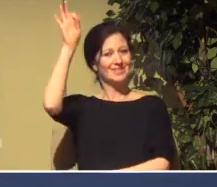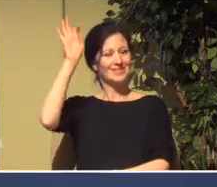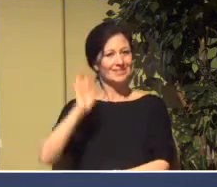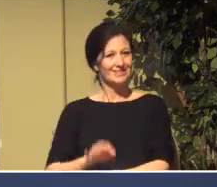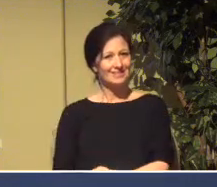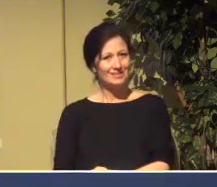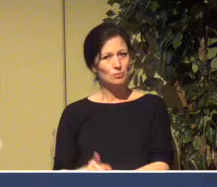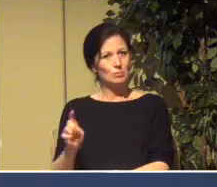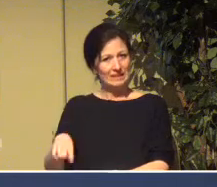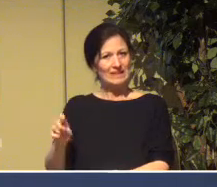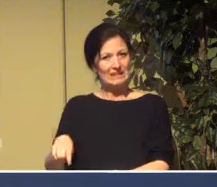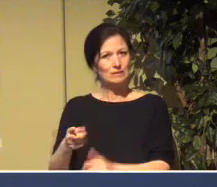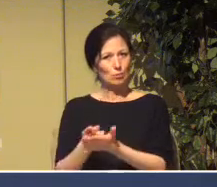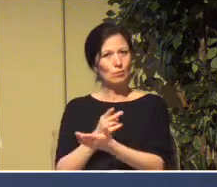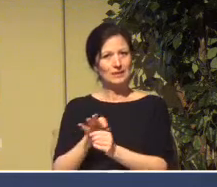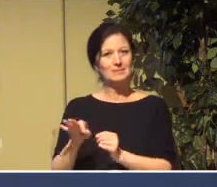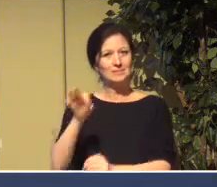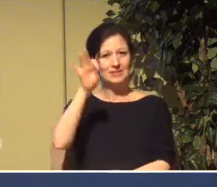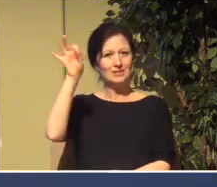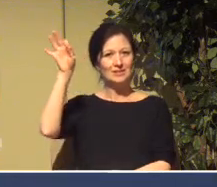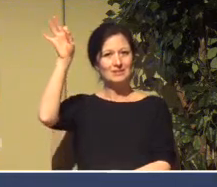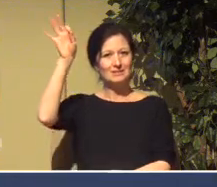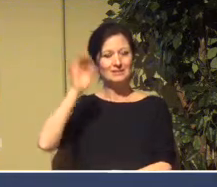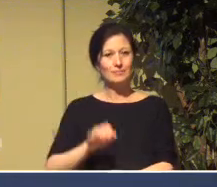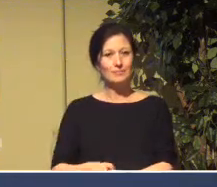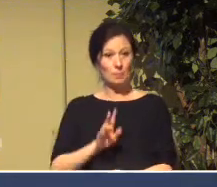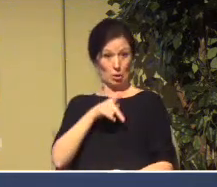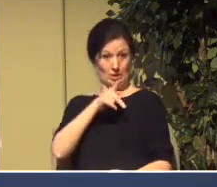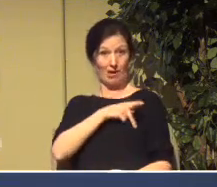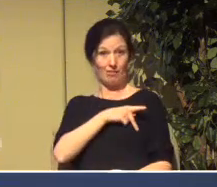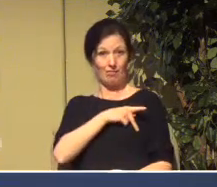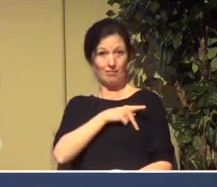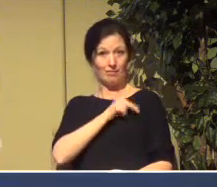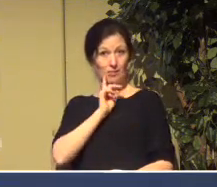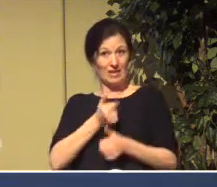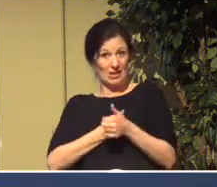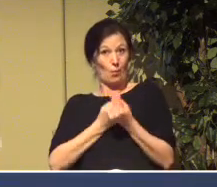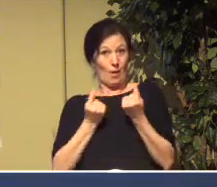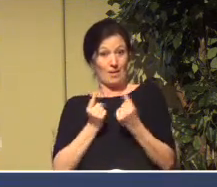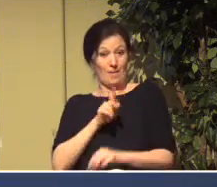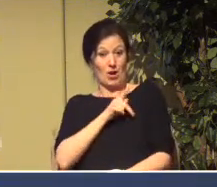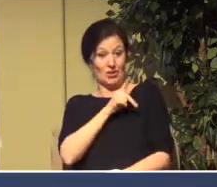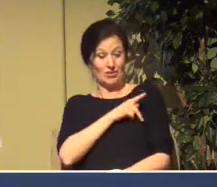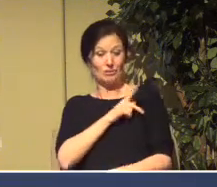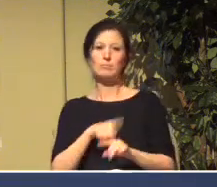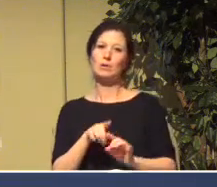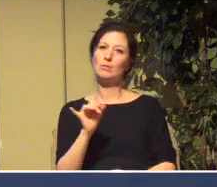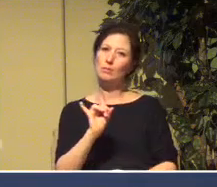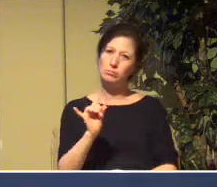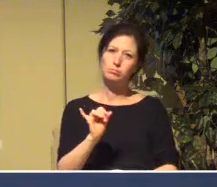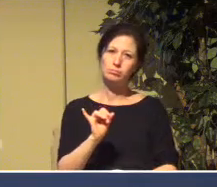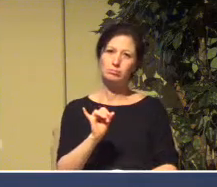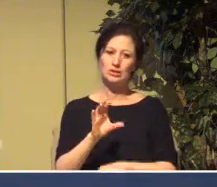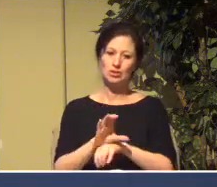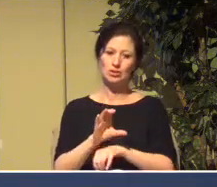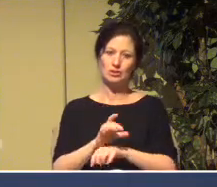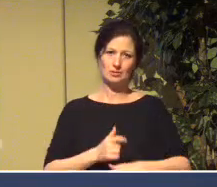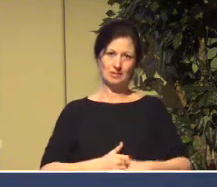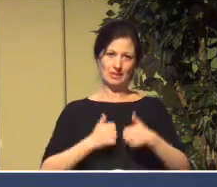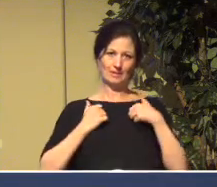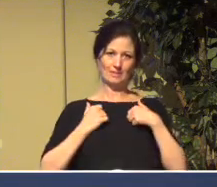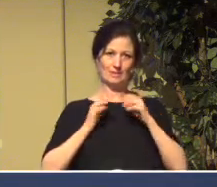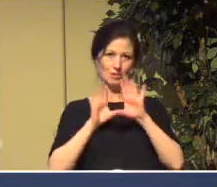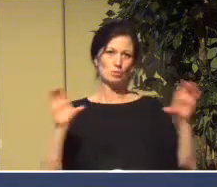We need the Holy Spirit. We need the Holy Spirit personally in our own lives. We need the Holy Spirit in our church life as well.